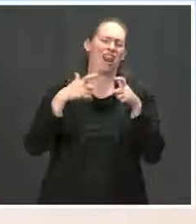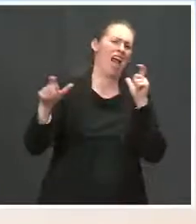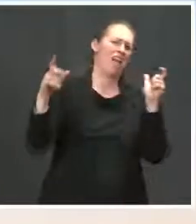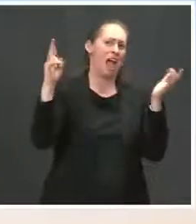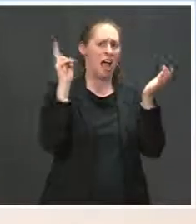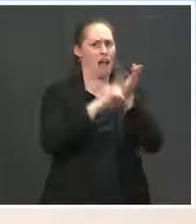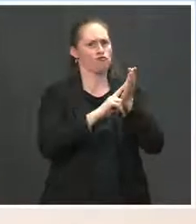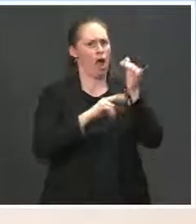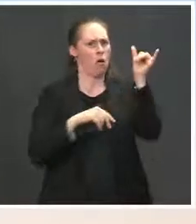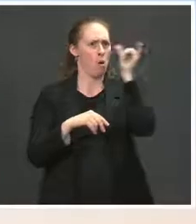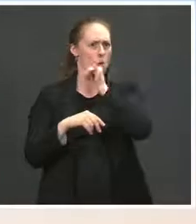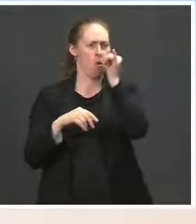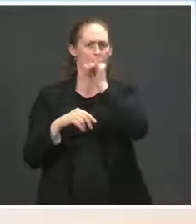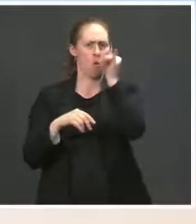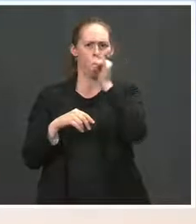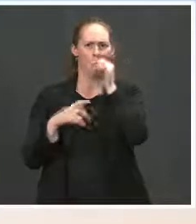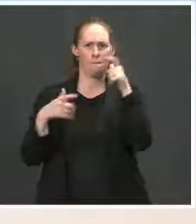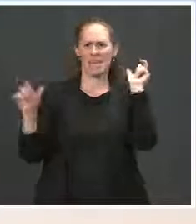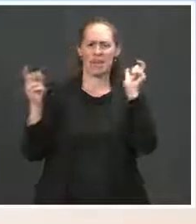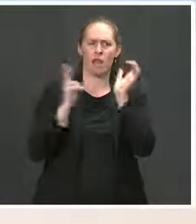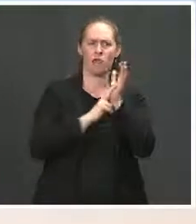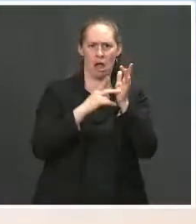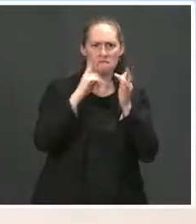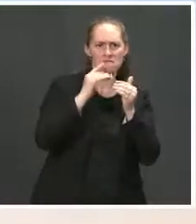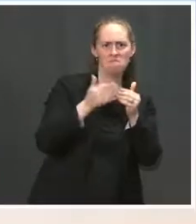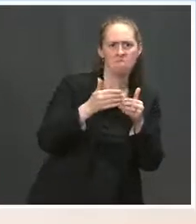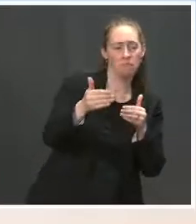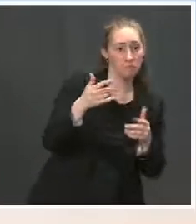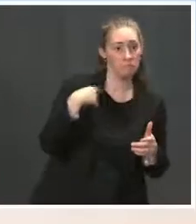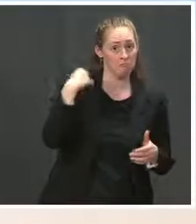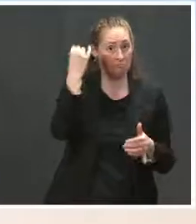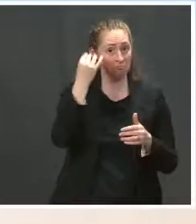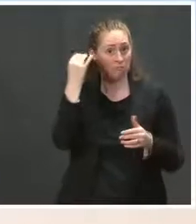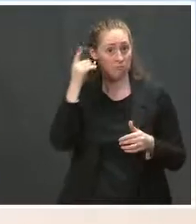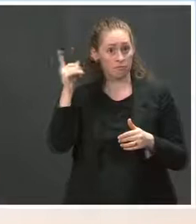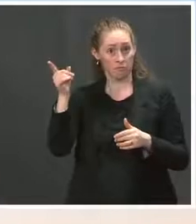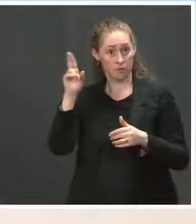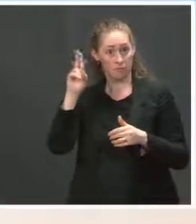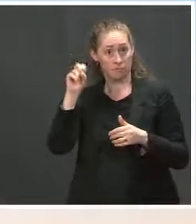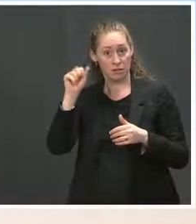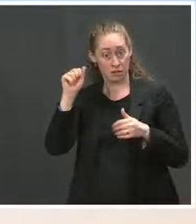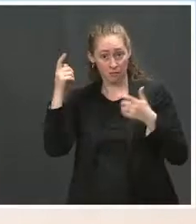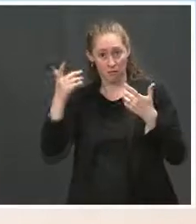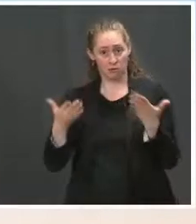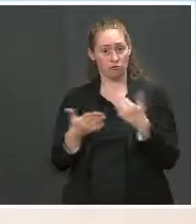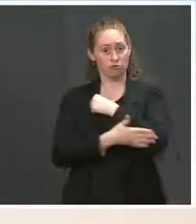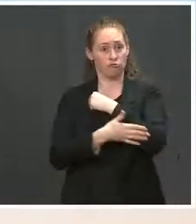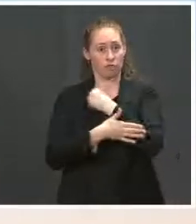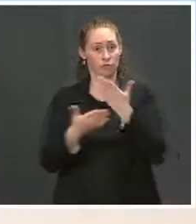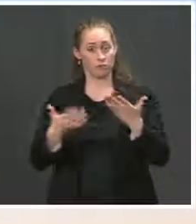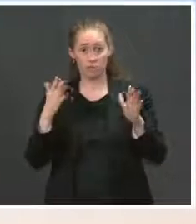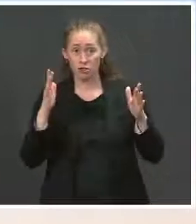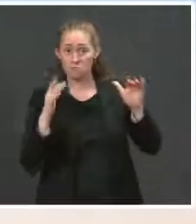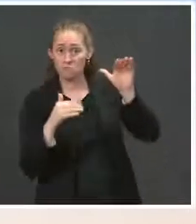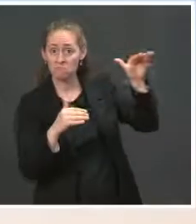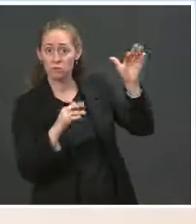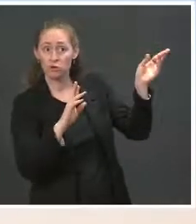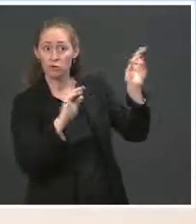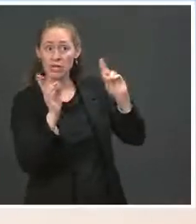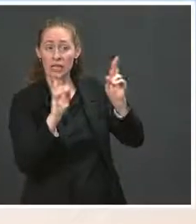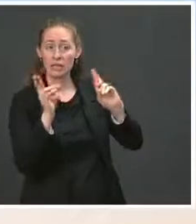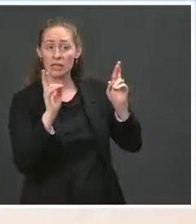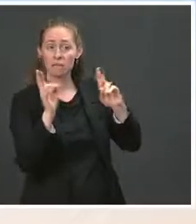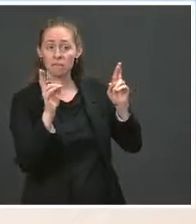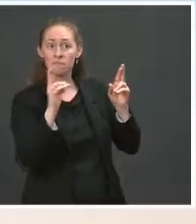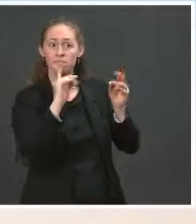coming years. Is the U.S. in talks with Pfizer as well to get more vaccine for post-2021?